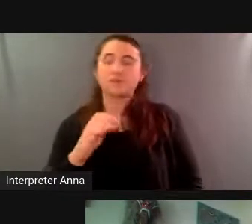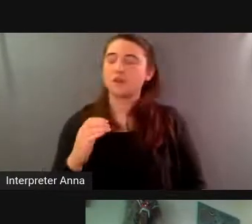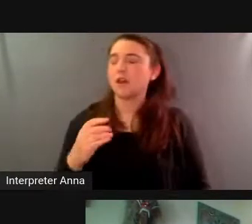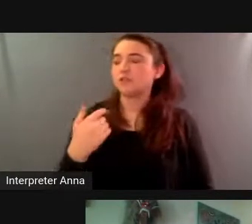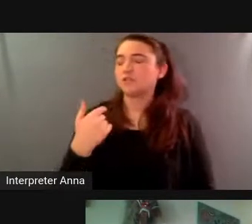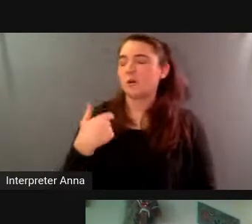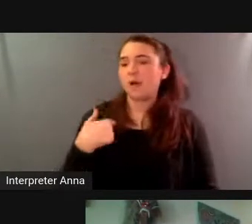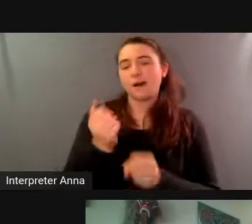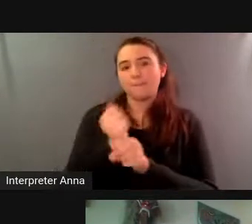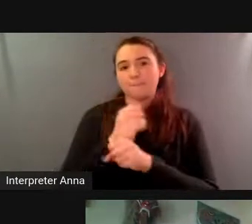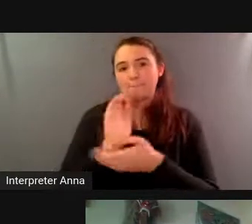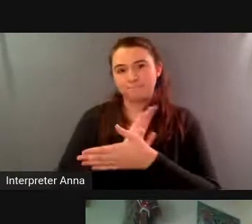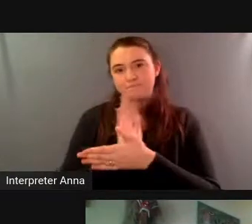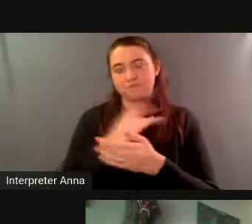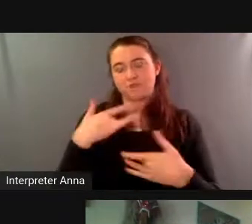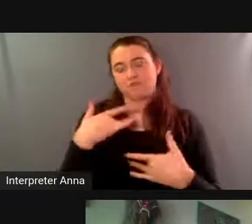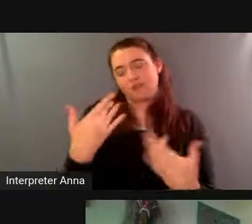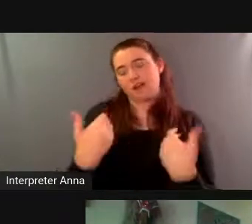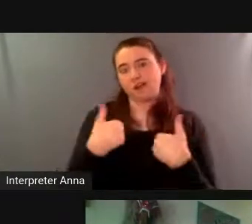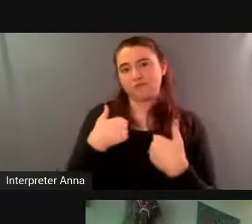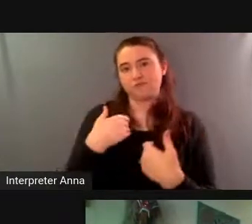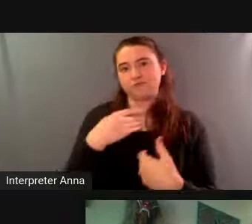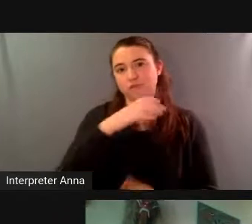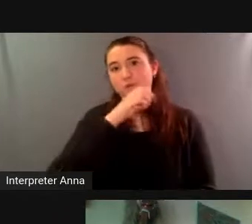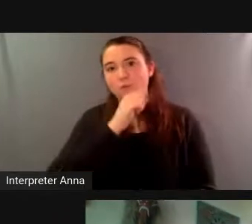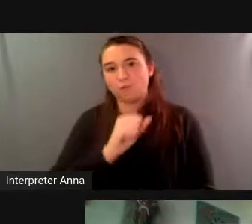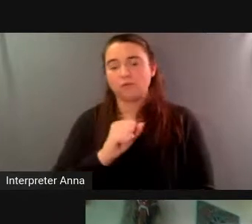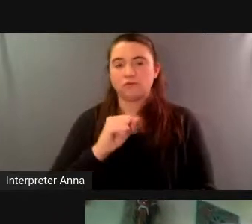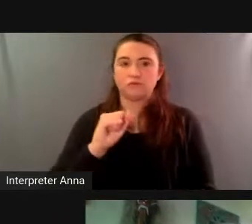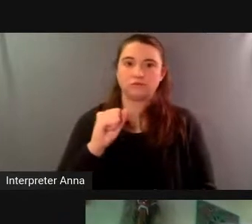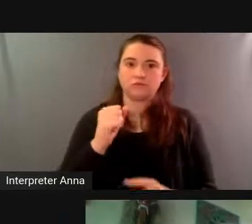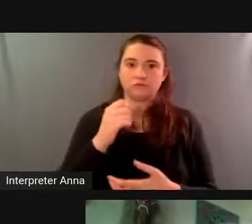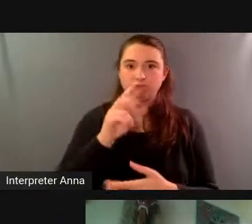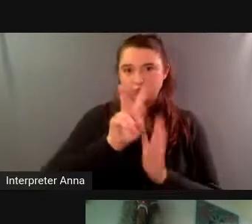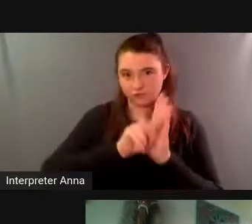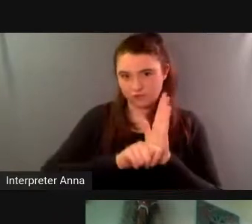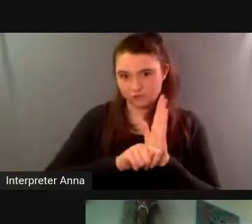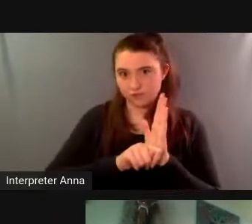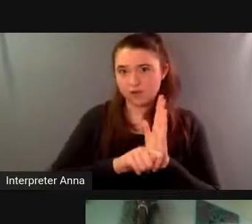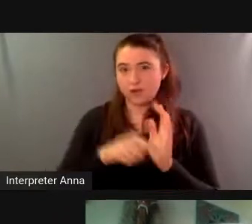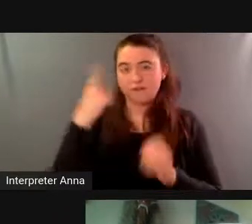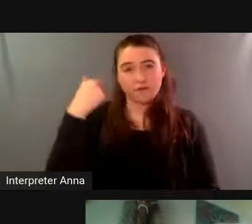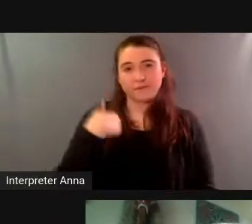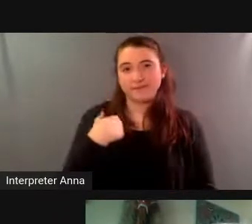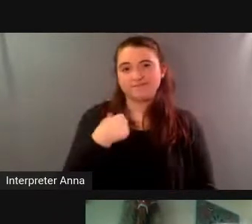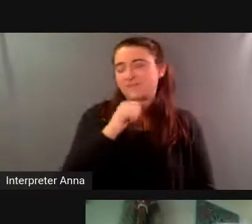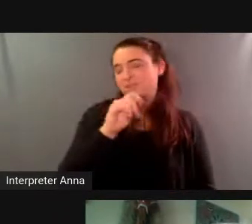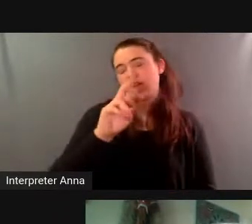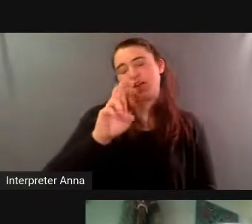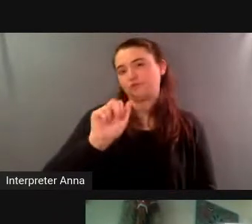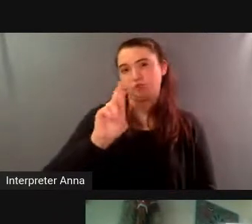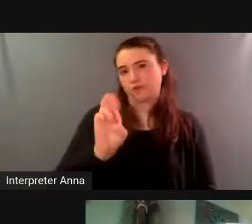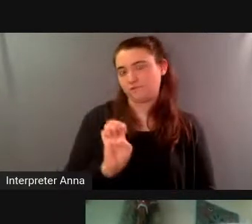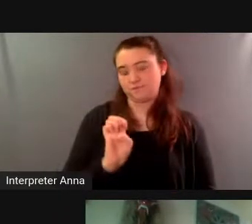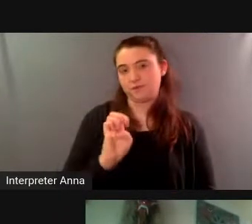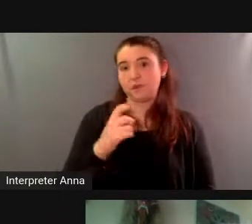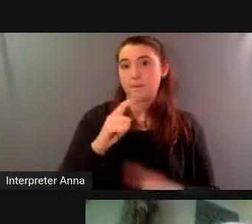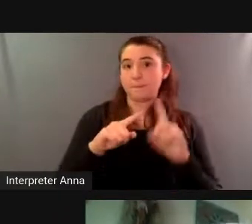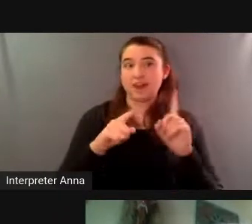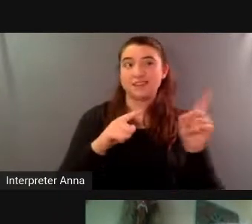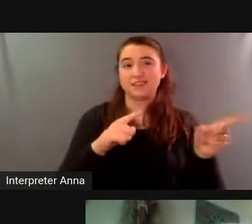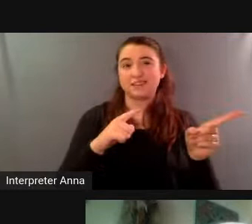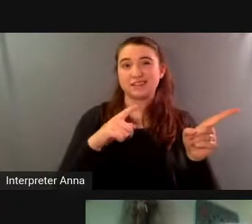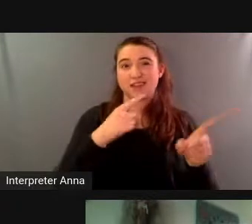so um to me it's not um an anomaly but the quality and character of this archival footage was